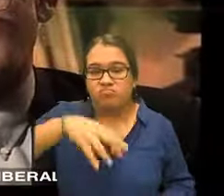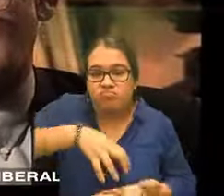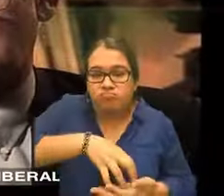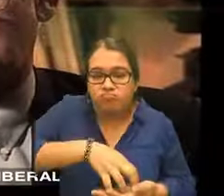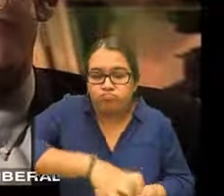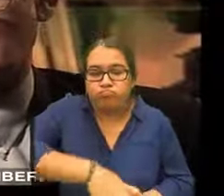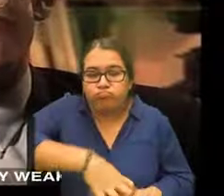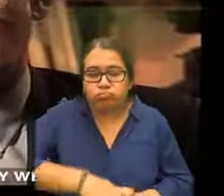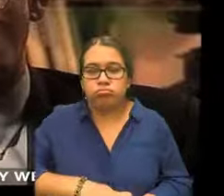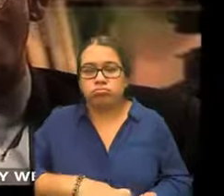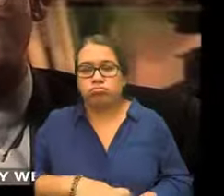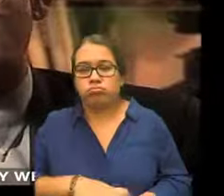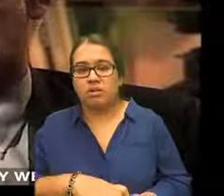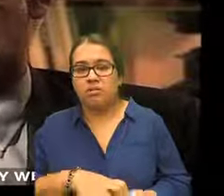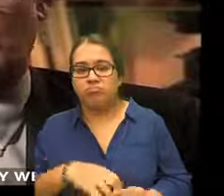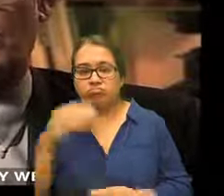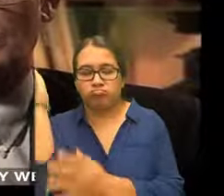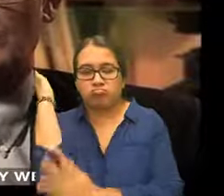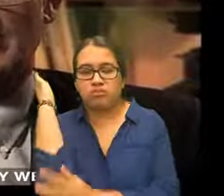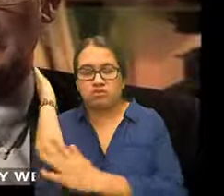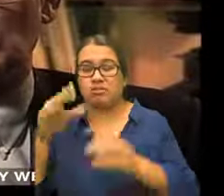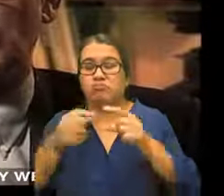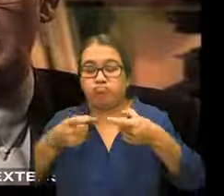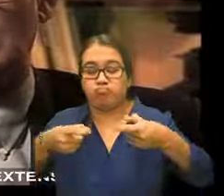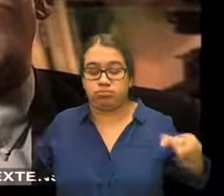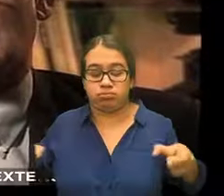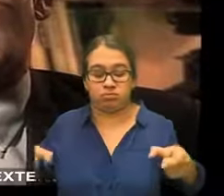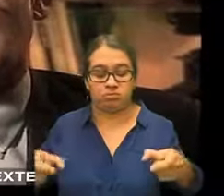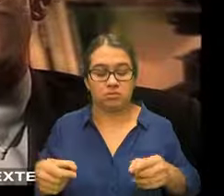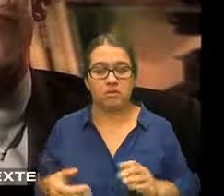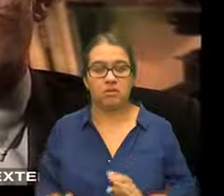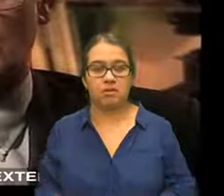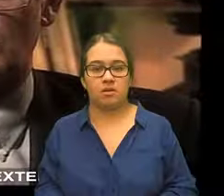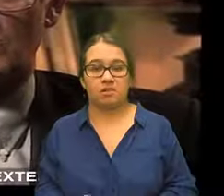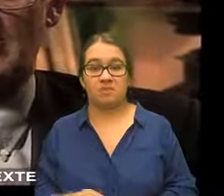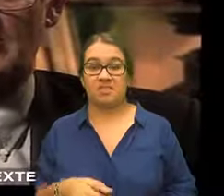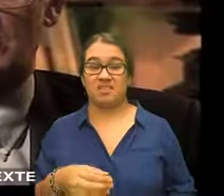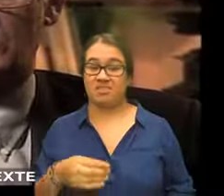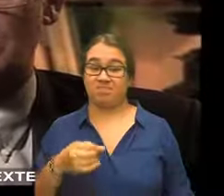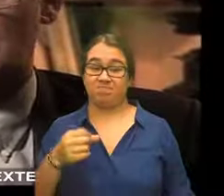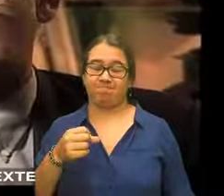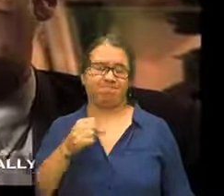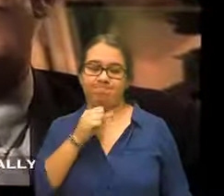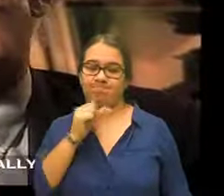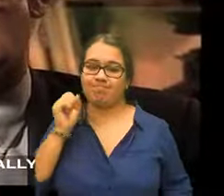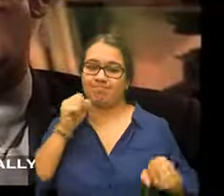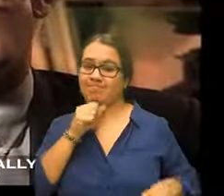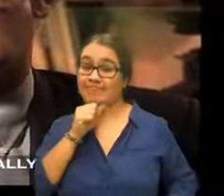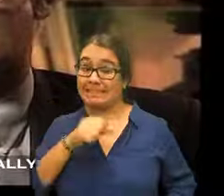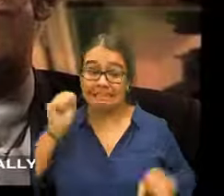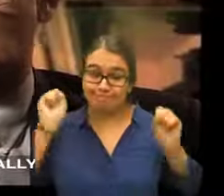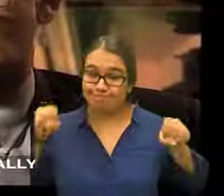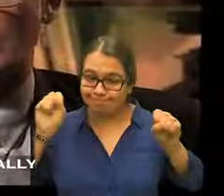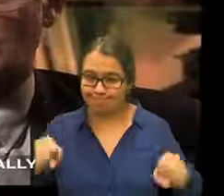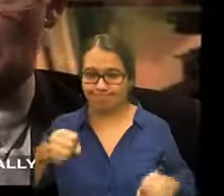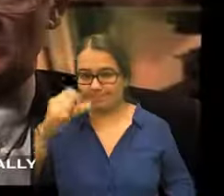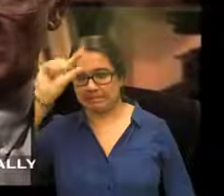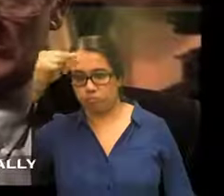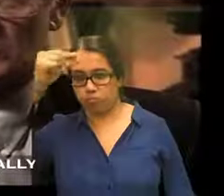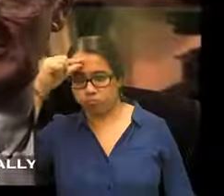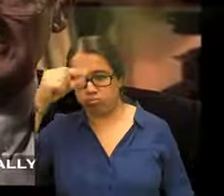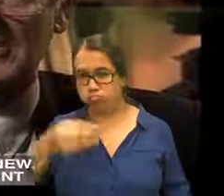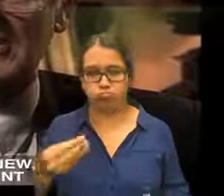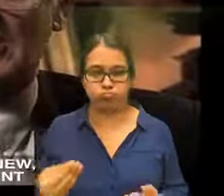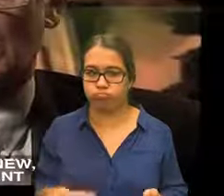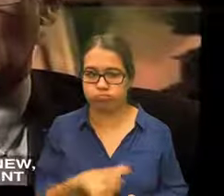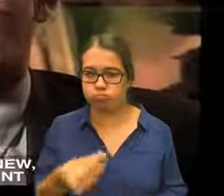liberal the government was very weak the country was very extensive and there was really no